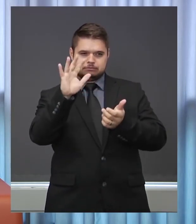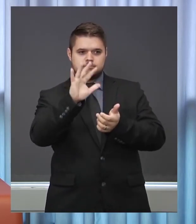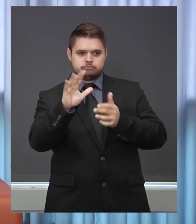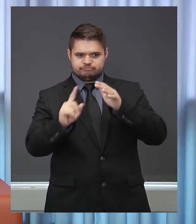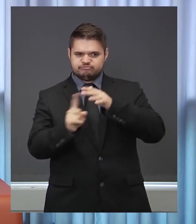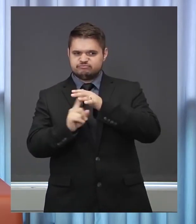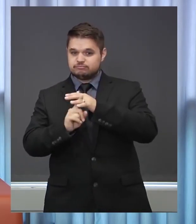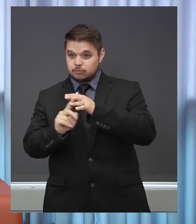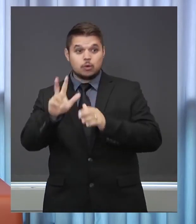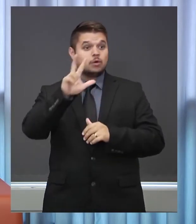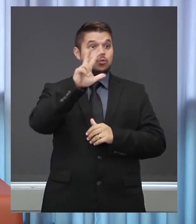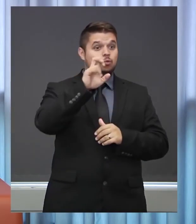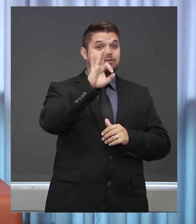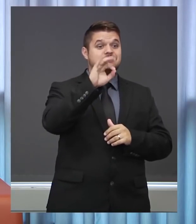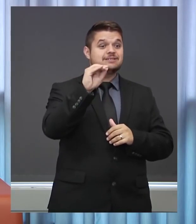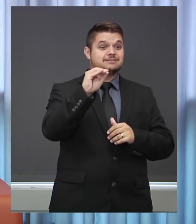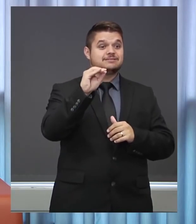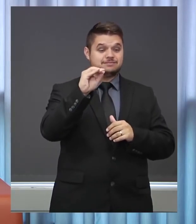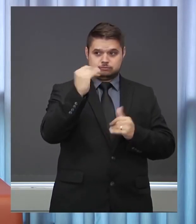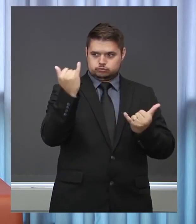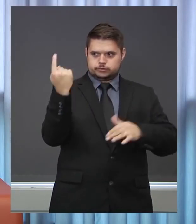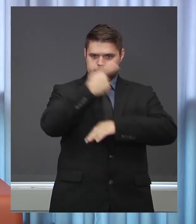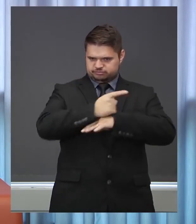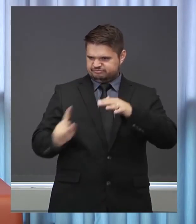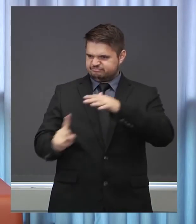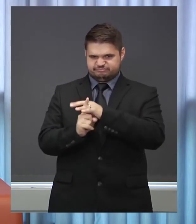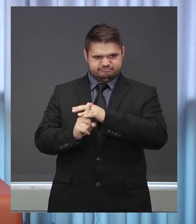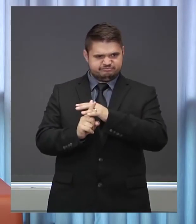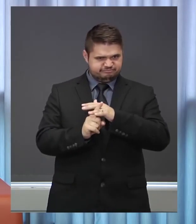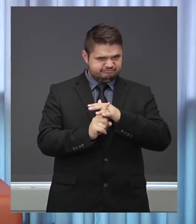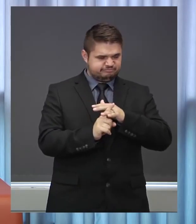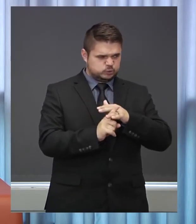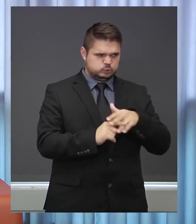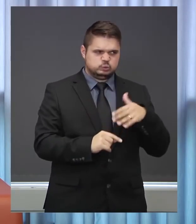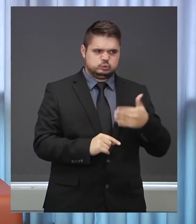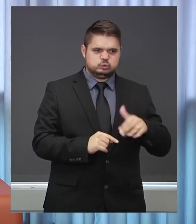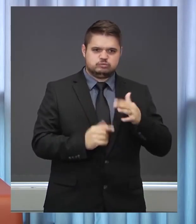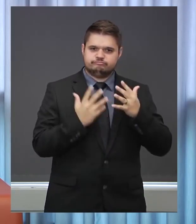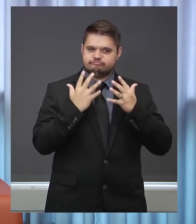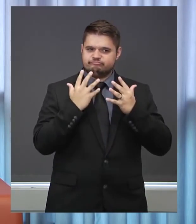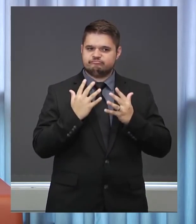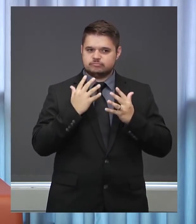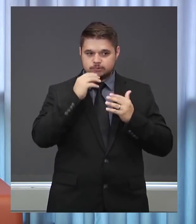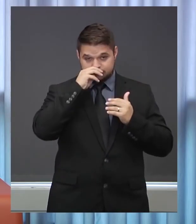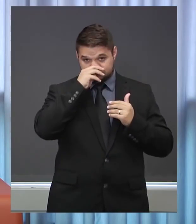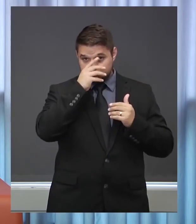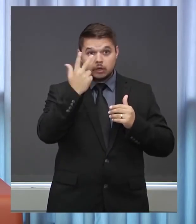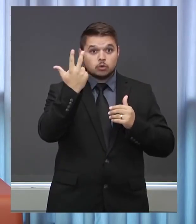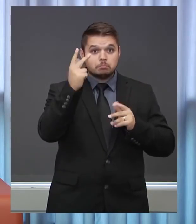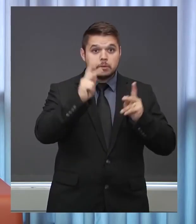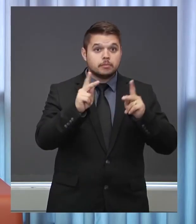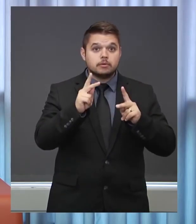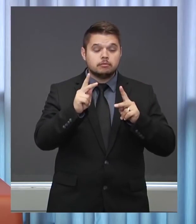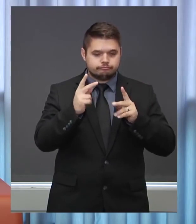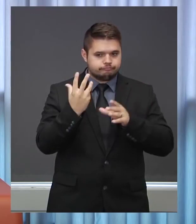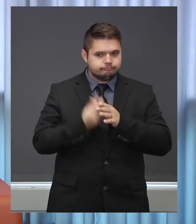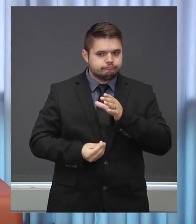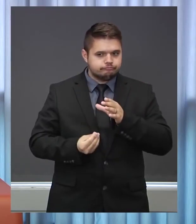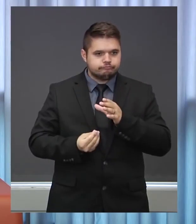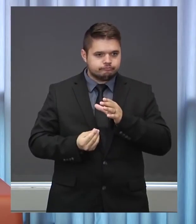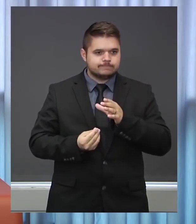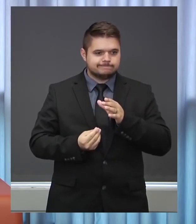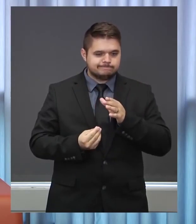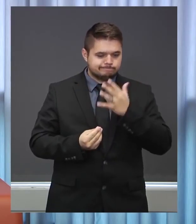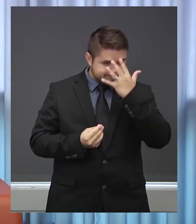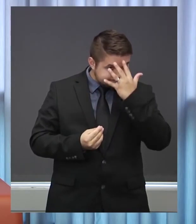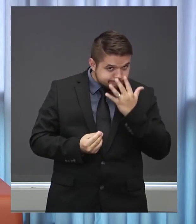new cases being reported today. Sadly, we are also reporting three deaths today, bringing the statewide total